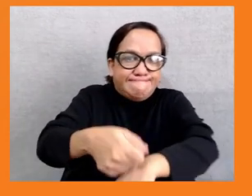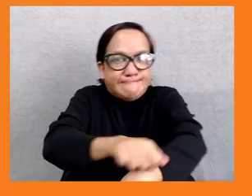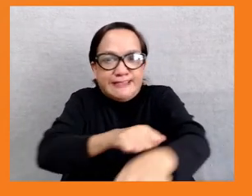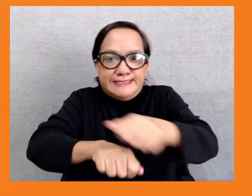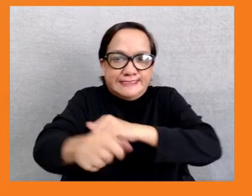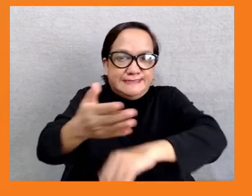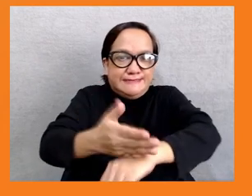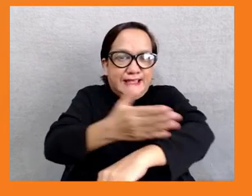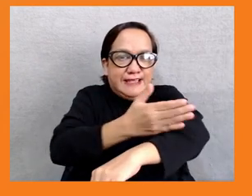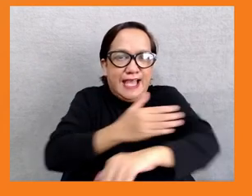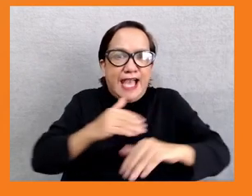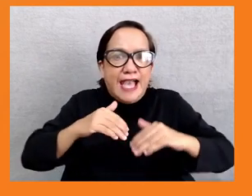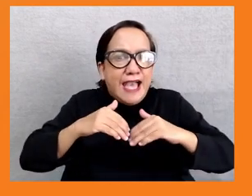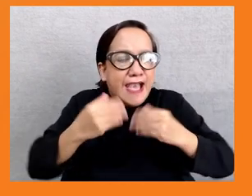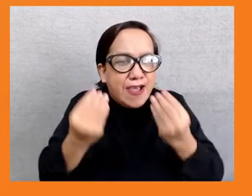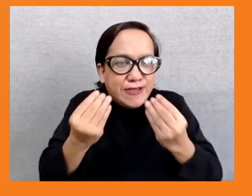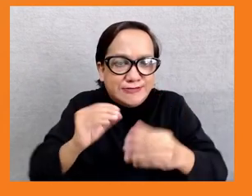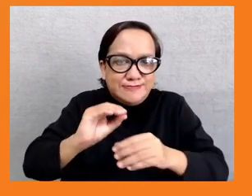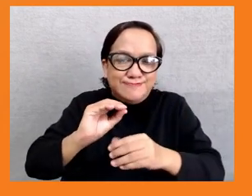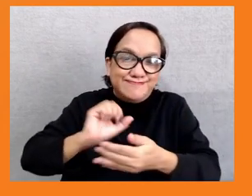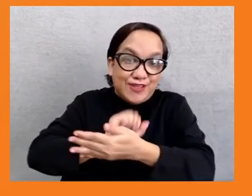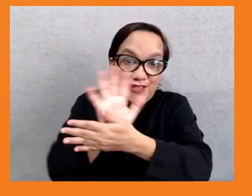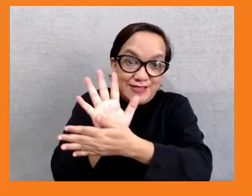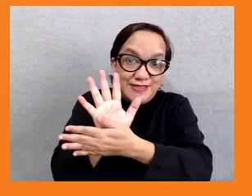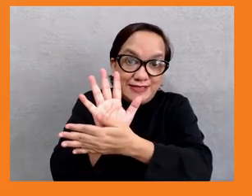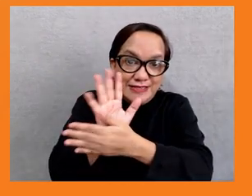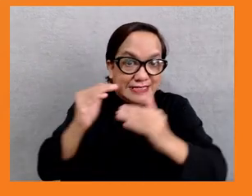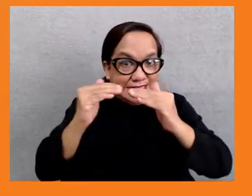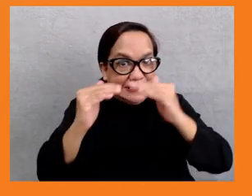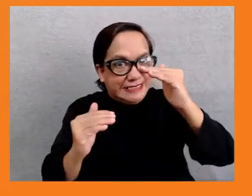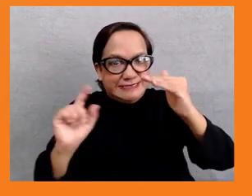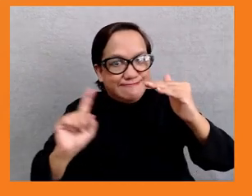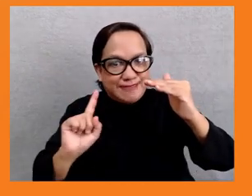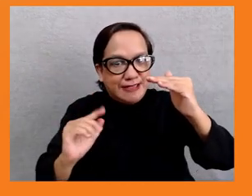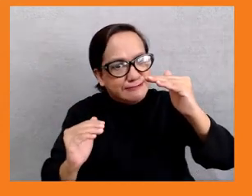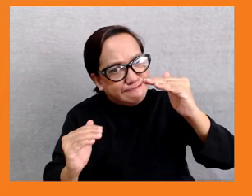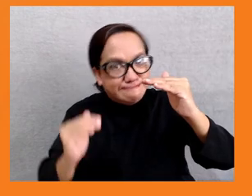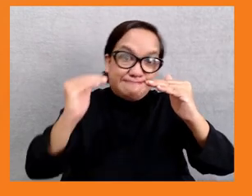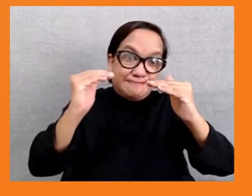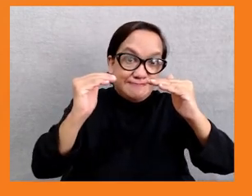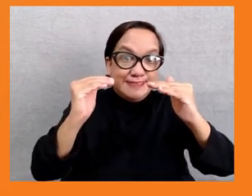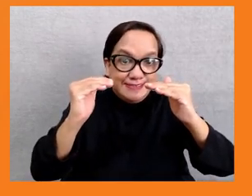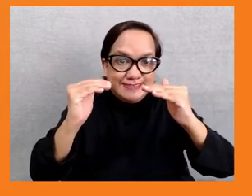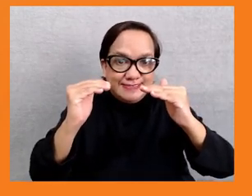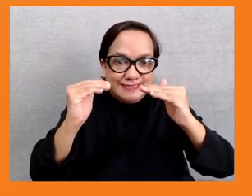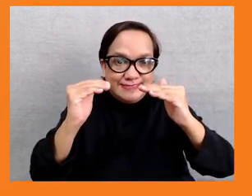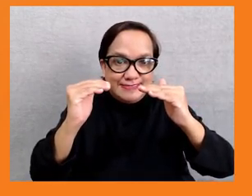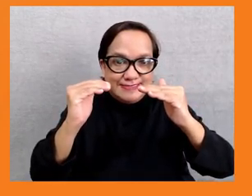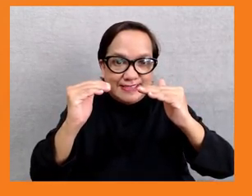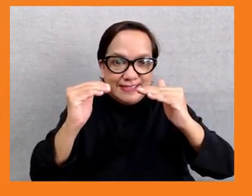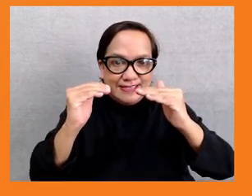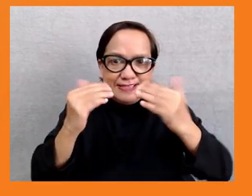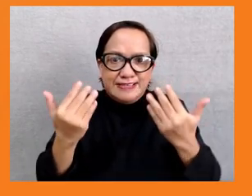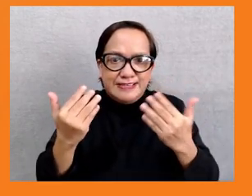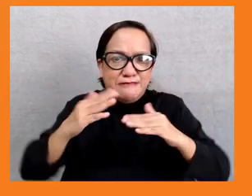core of our mission. Infrastructure needs are greater than ever, spurring us to seek climate-friendly and